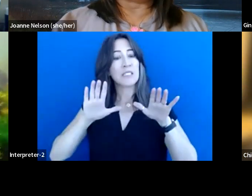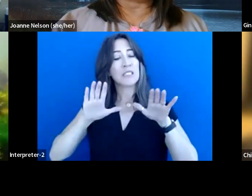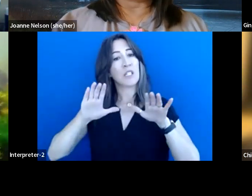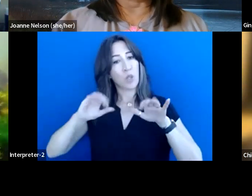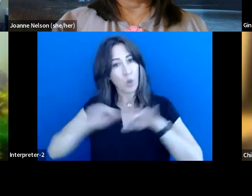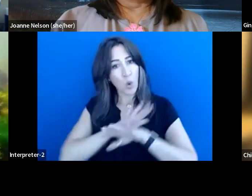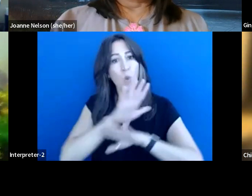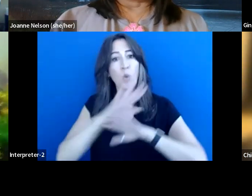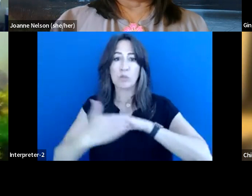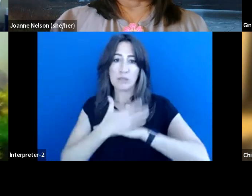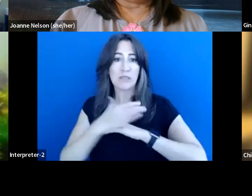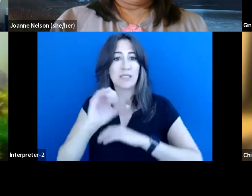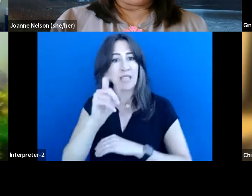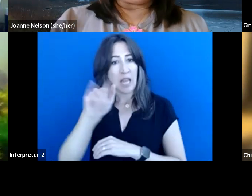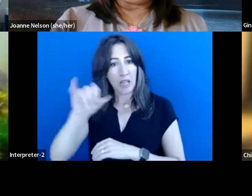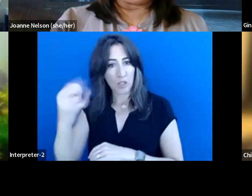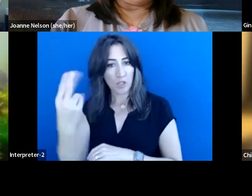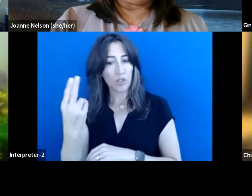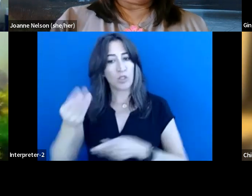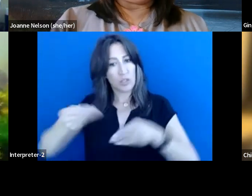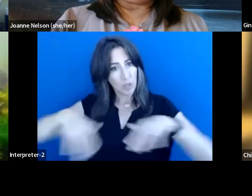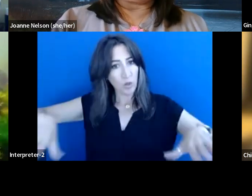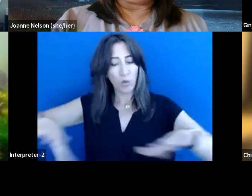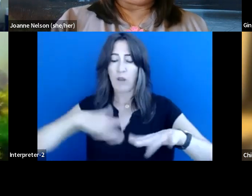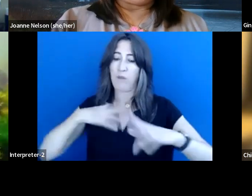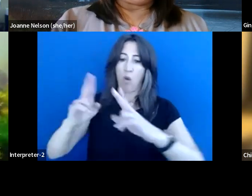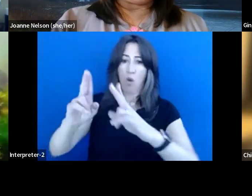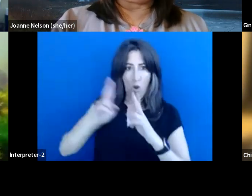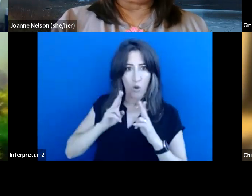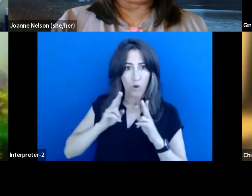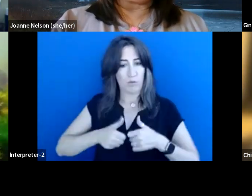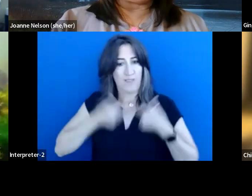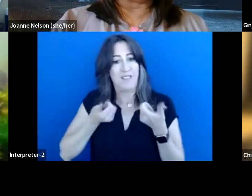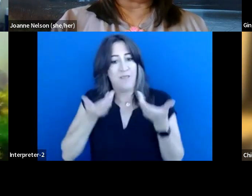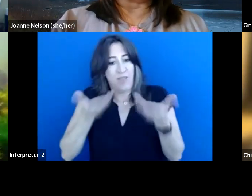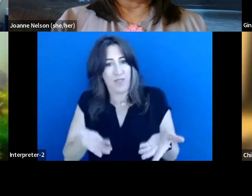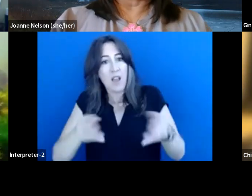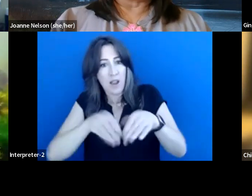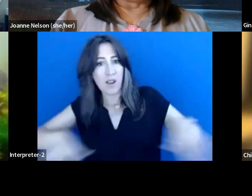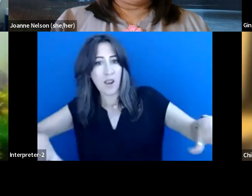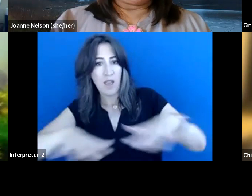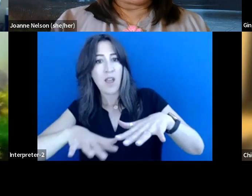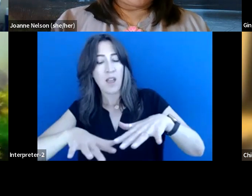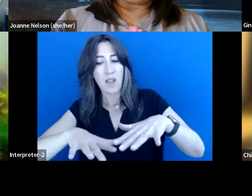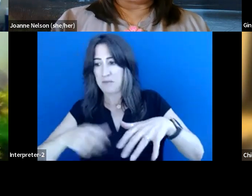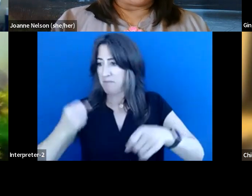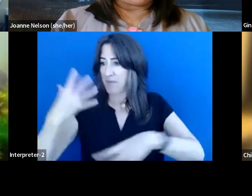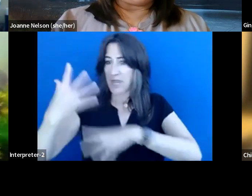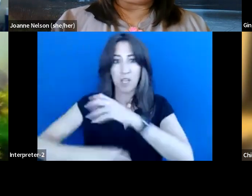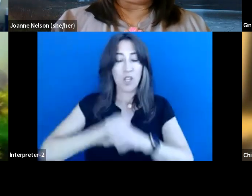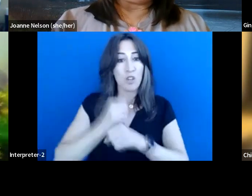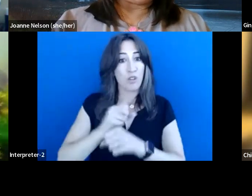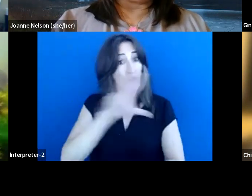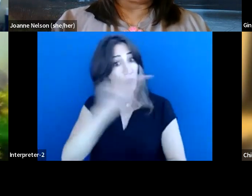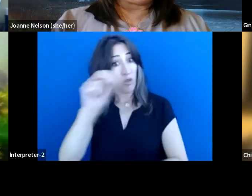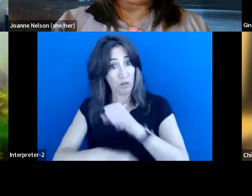was very honoured to be living on Coast Salish territory for such a long time, for 30